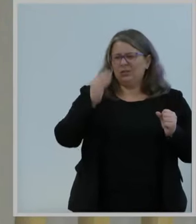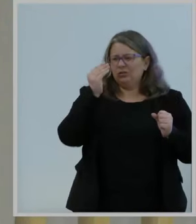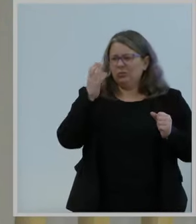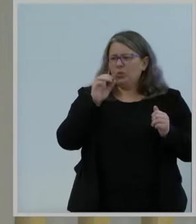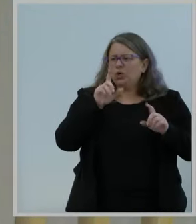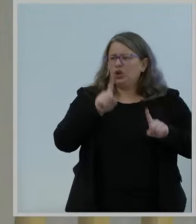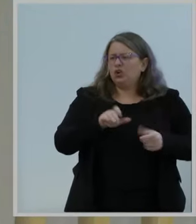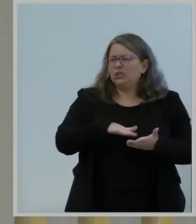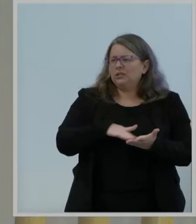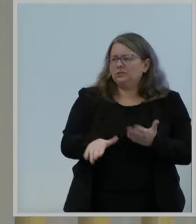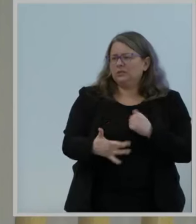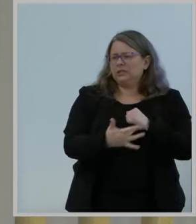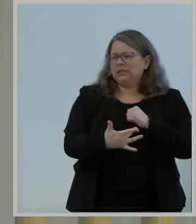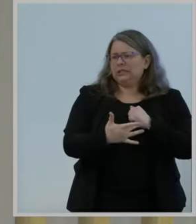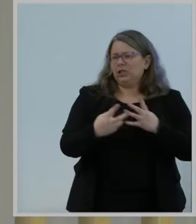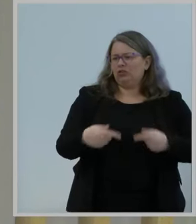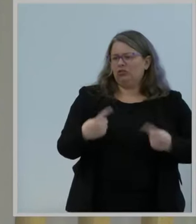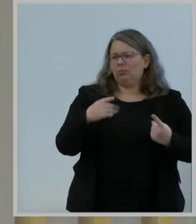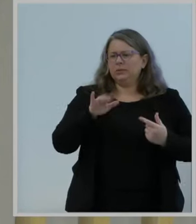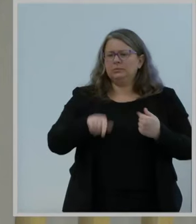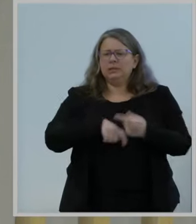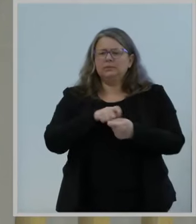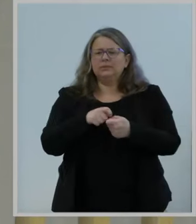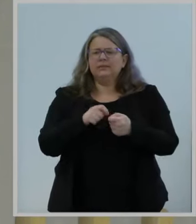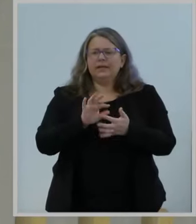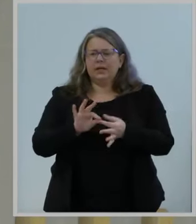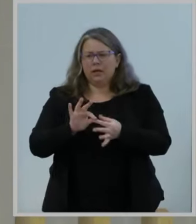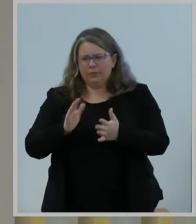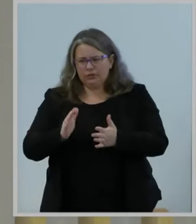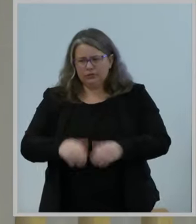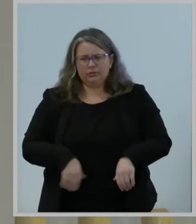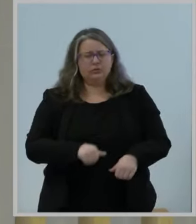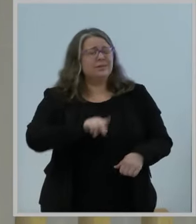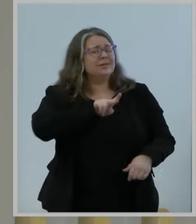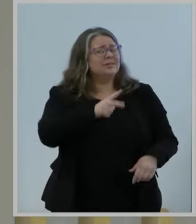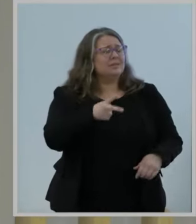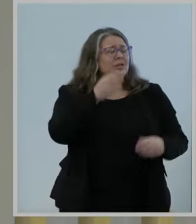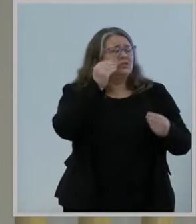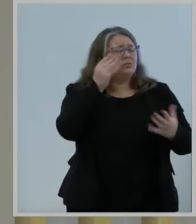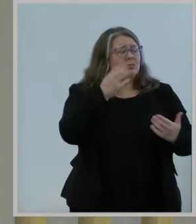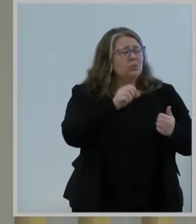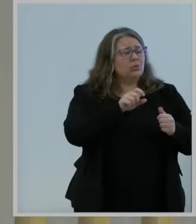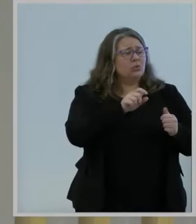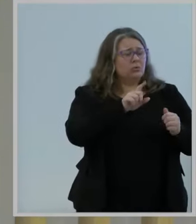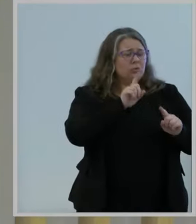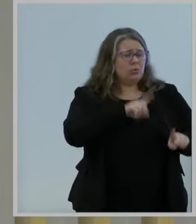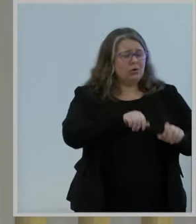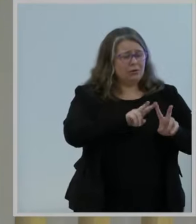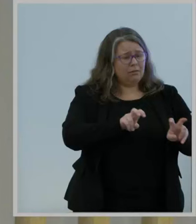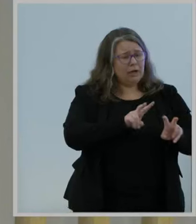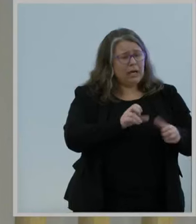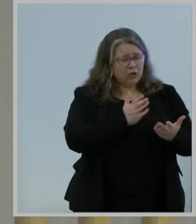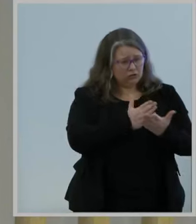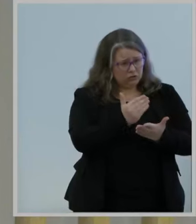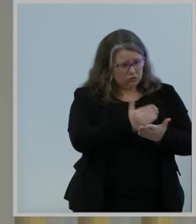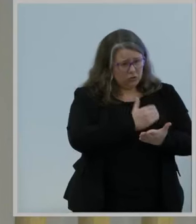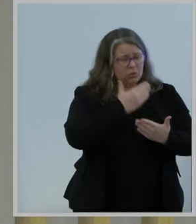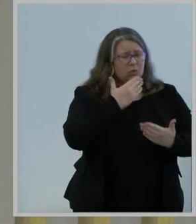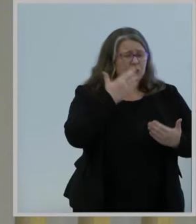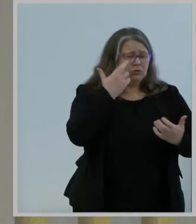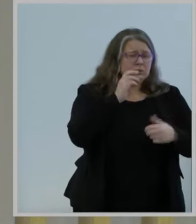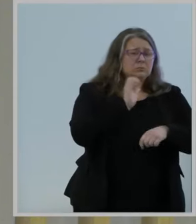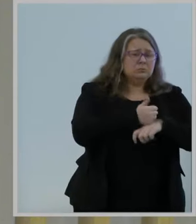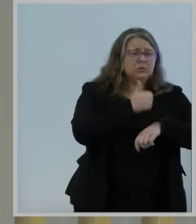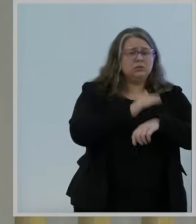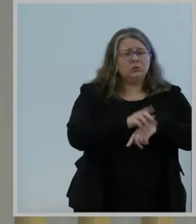arguments made by certain commenters. The analysis within the second report in order is thorough and well-reasoned based upon the data and simulations it relies